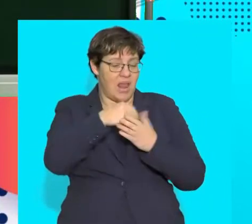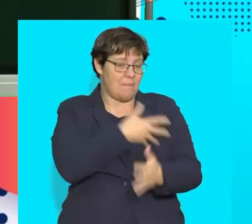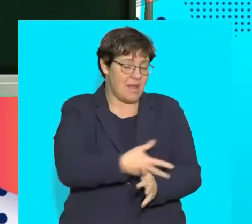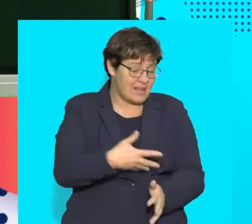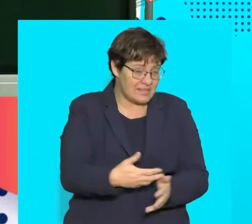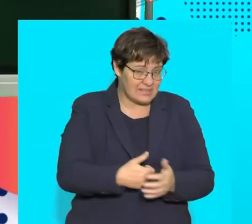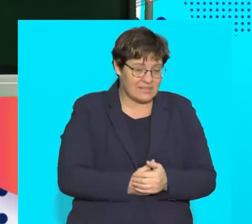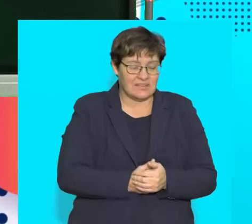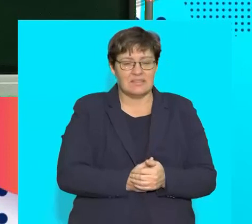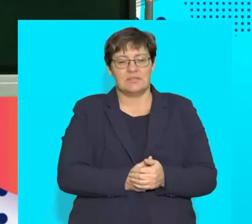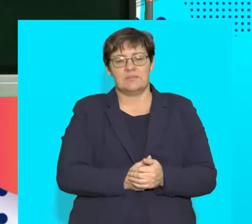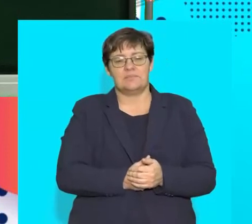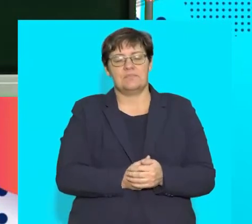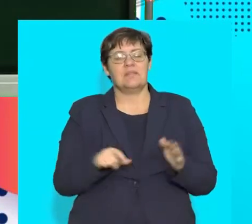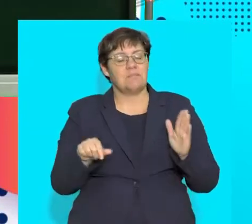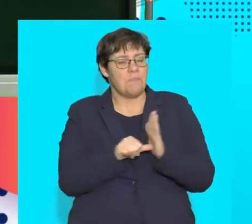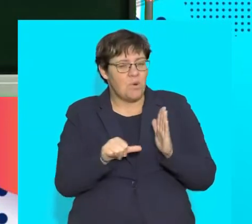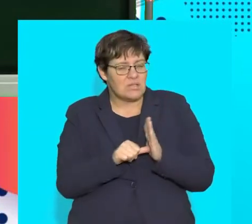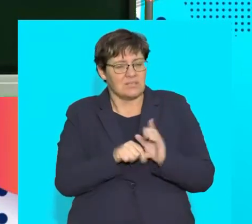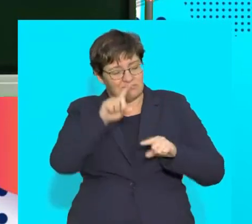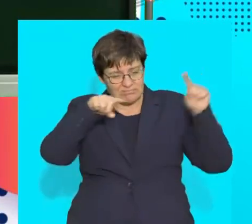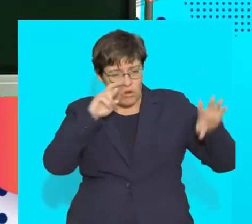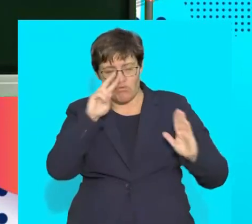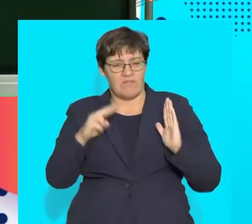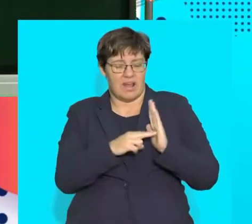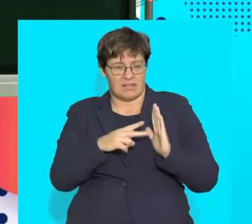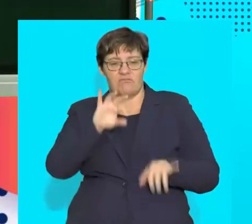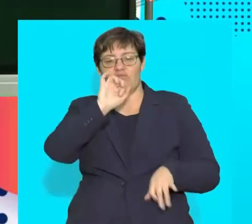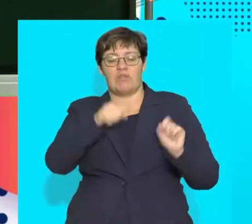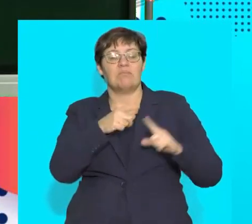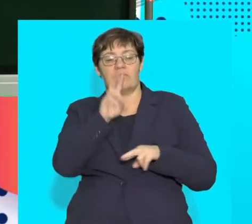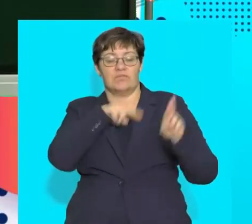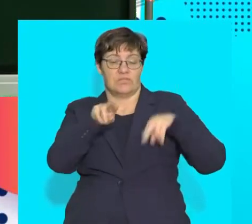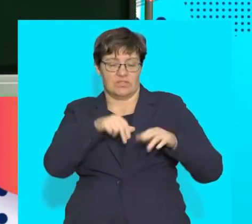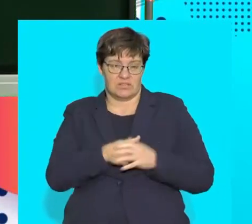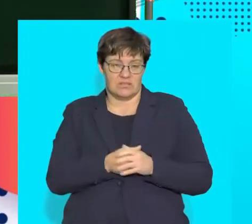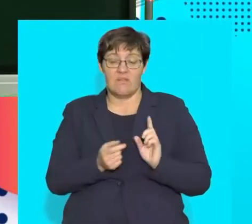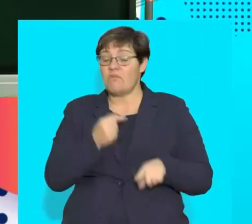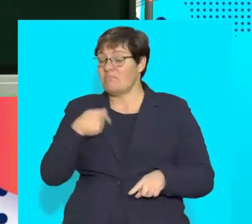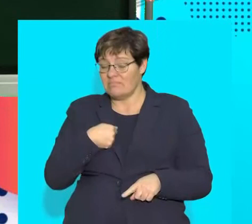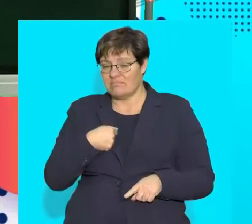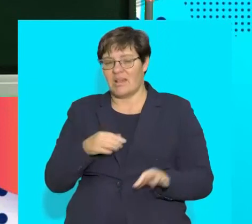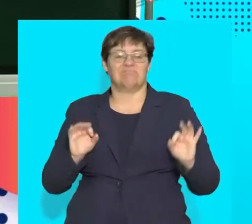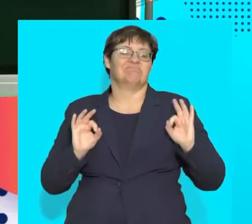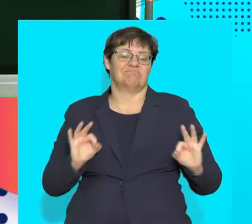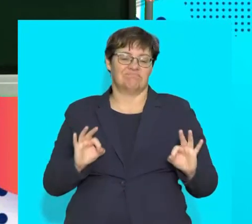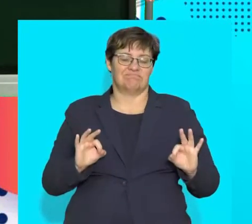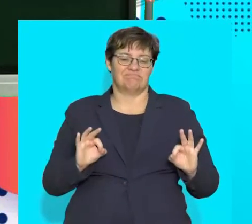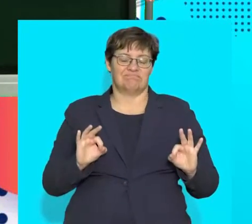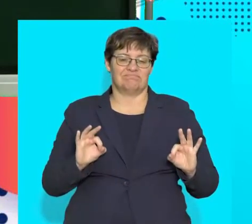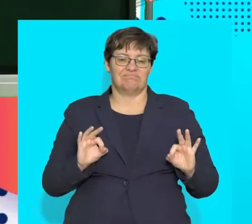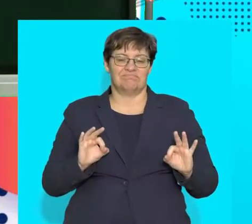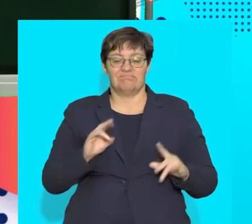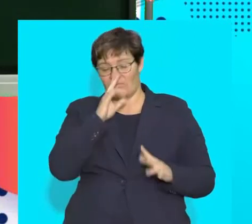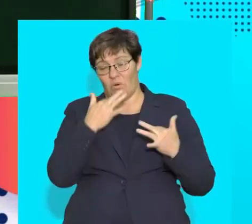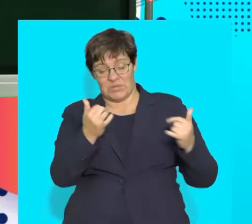the levels of blood sugar. It's important that we reflect on all of that as we wrap up your revision. For me, you've